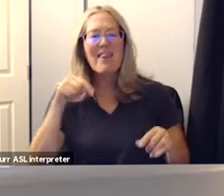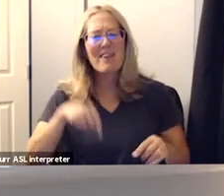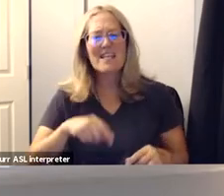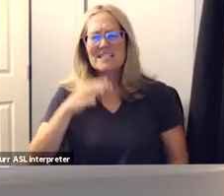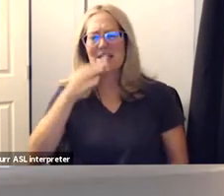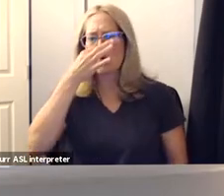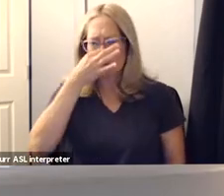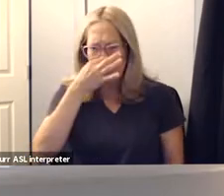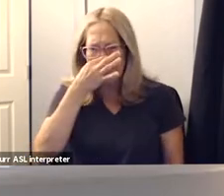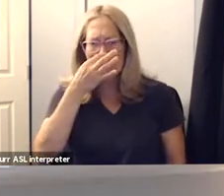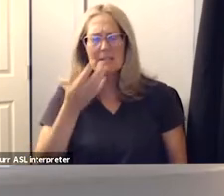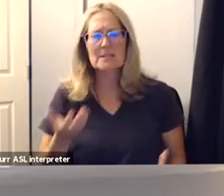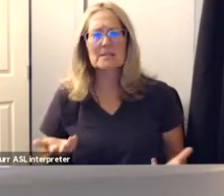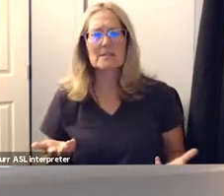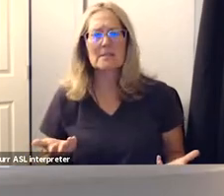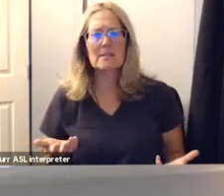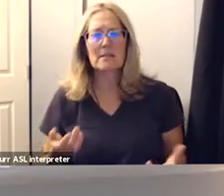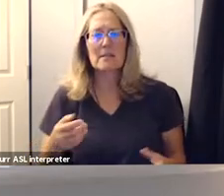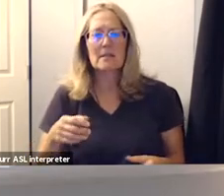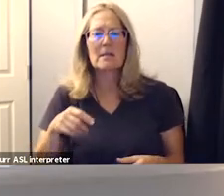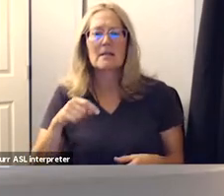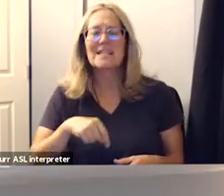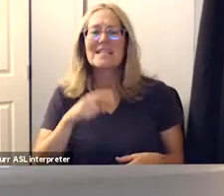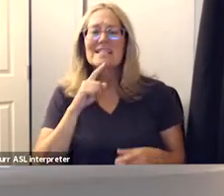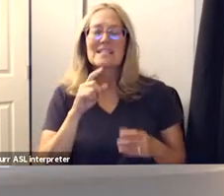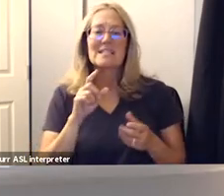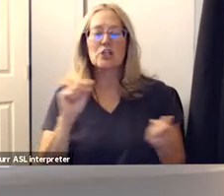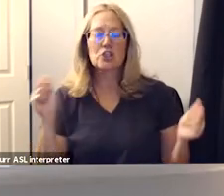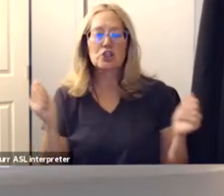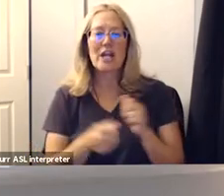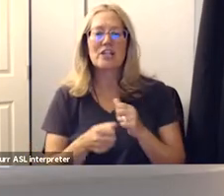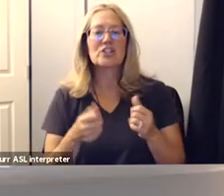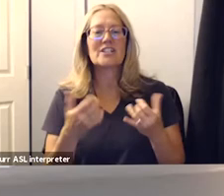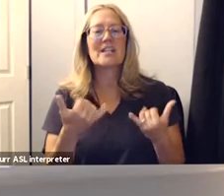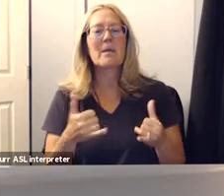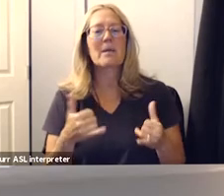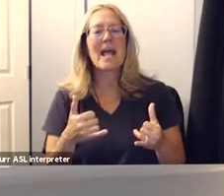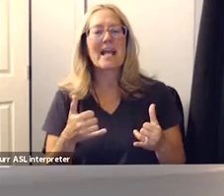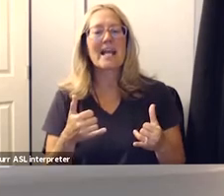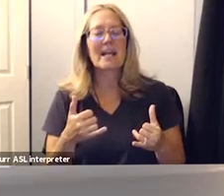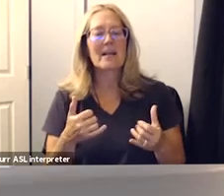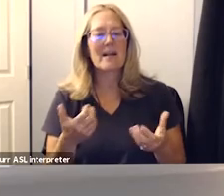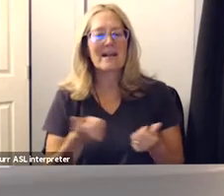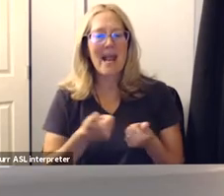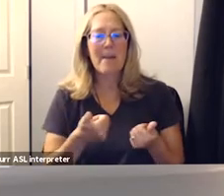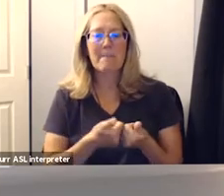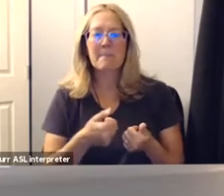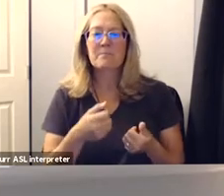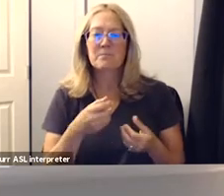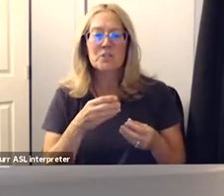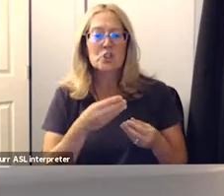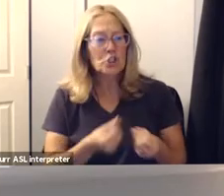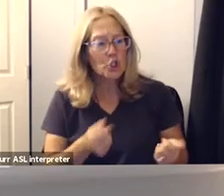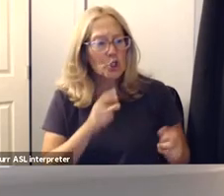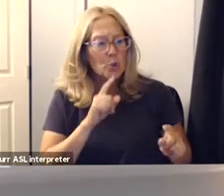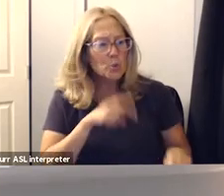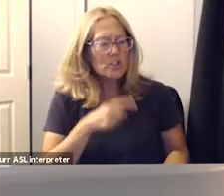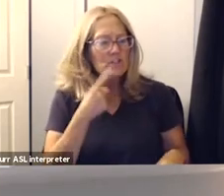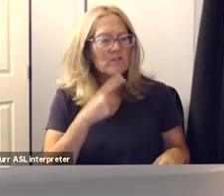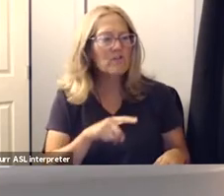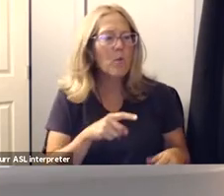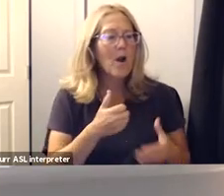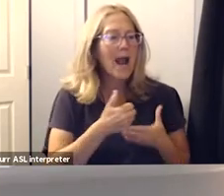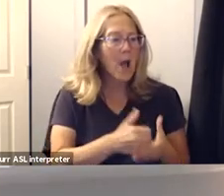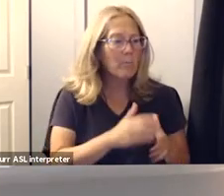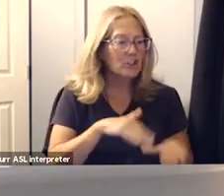this is about basically changing the playing field rather than look at solutions for helping these children